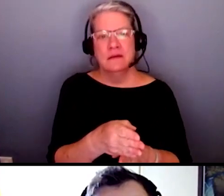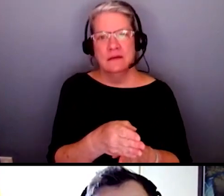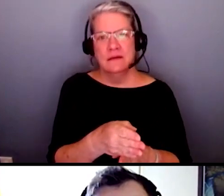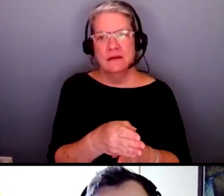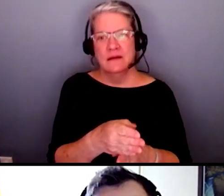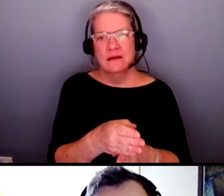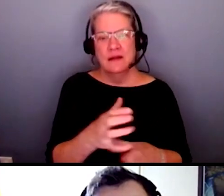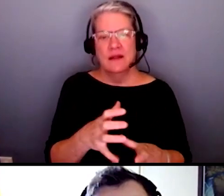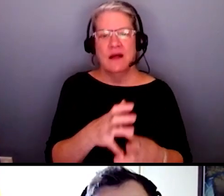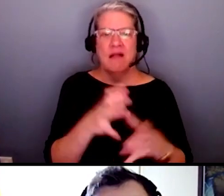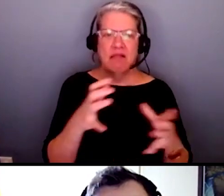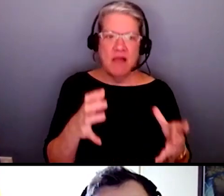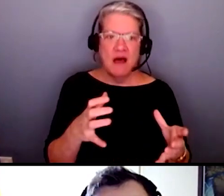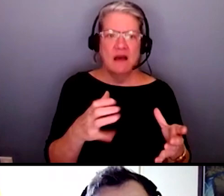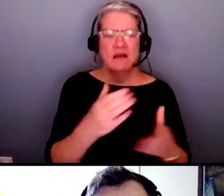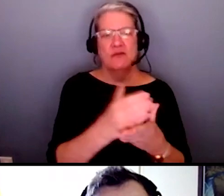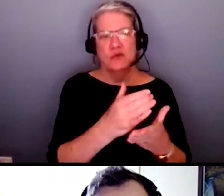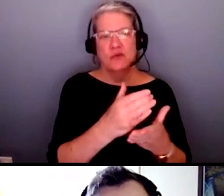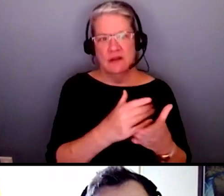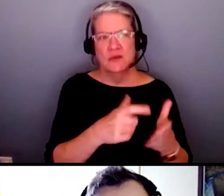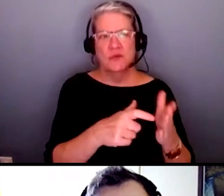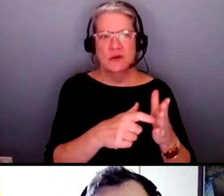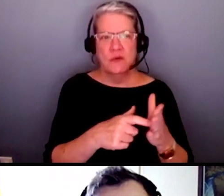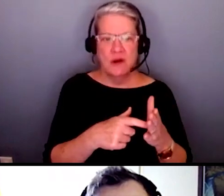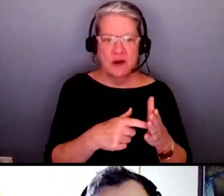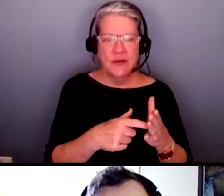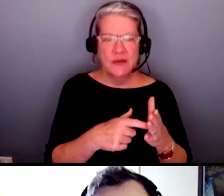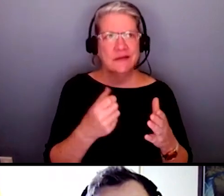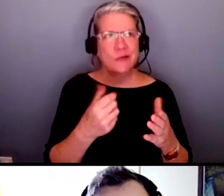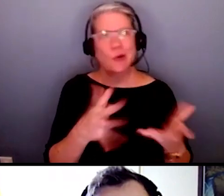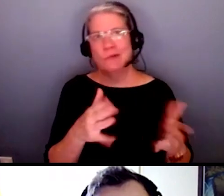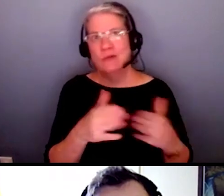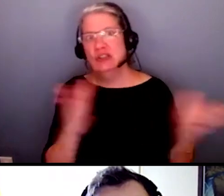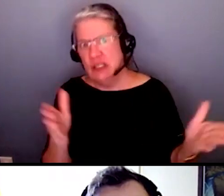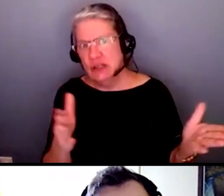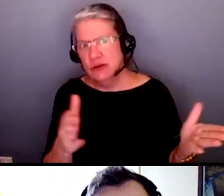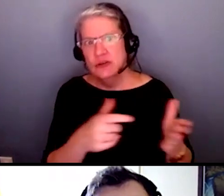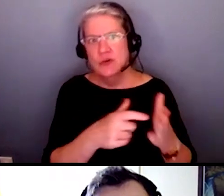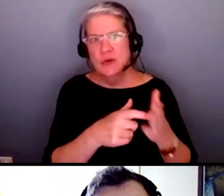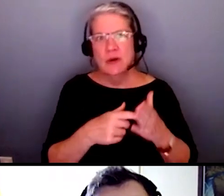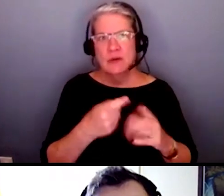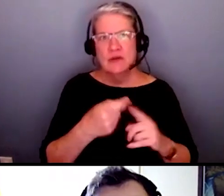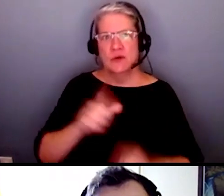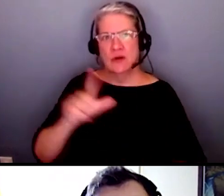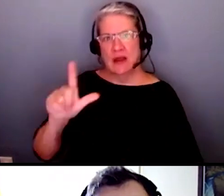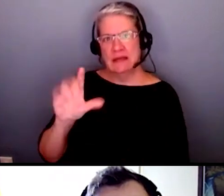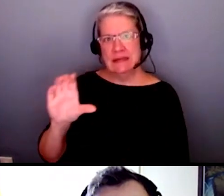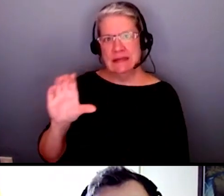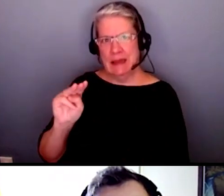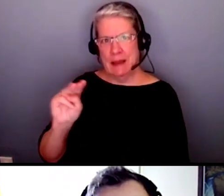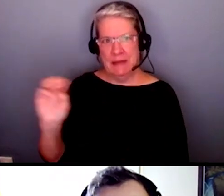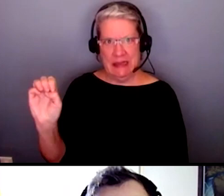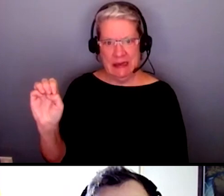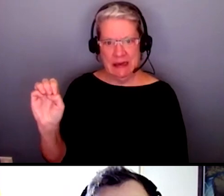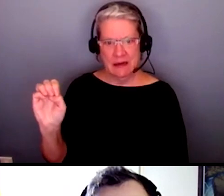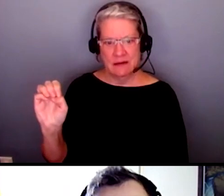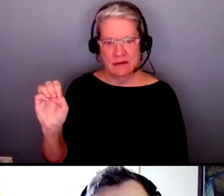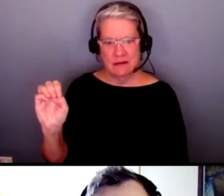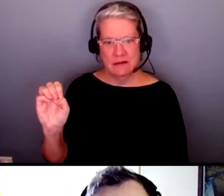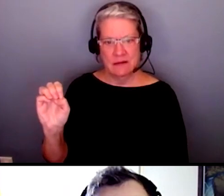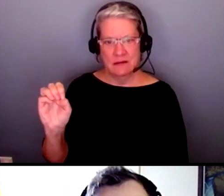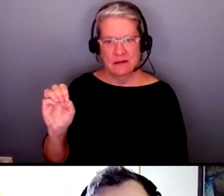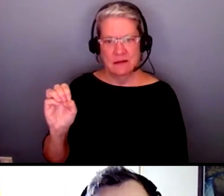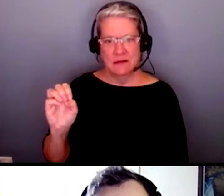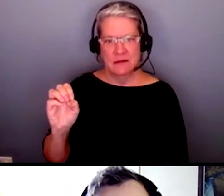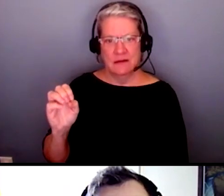a lot of the curricular requirements or the general requirements come out of the lcme which is the medicine